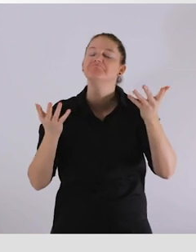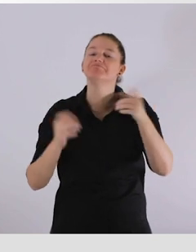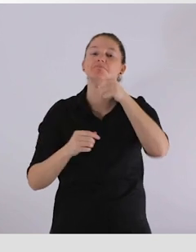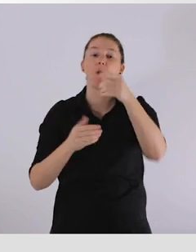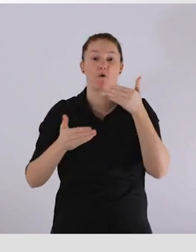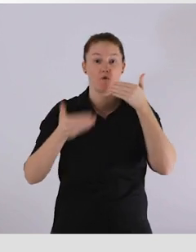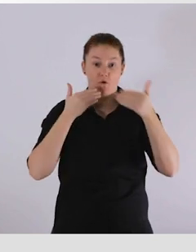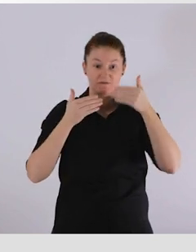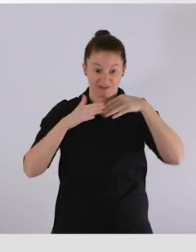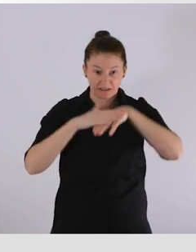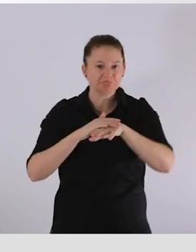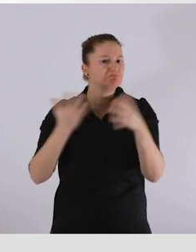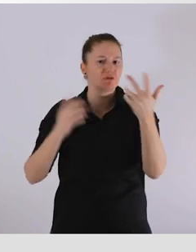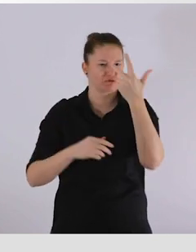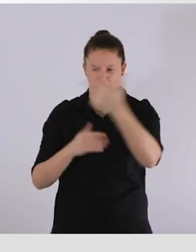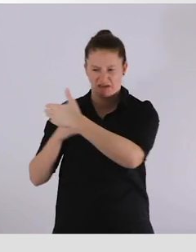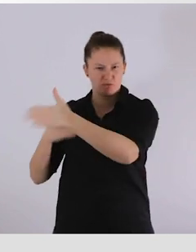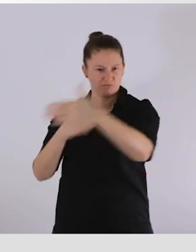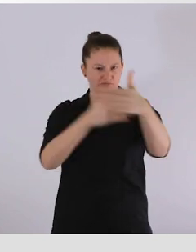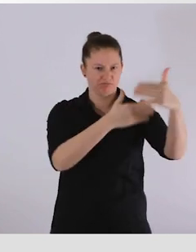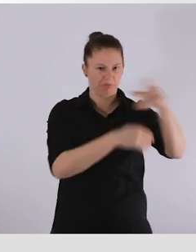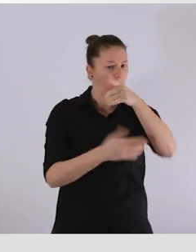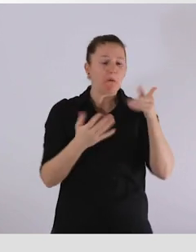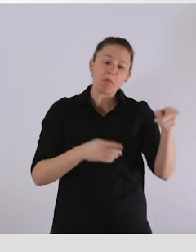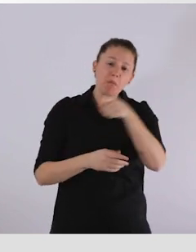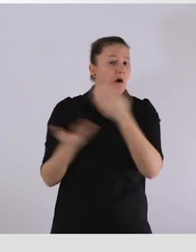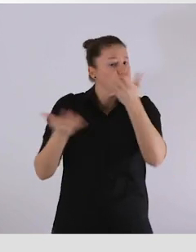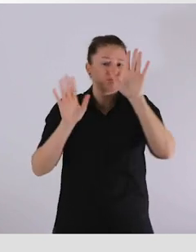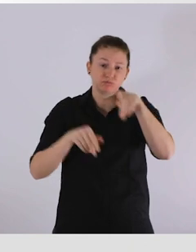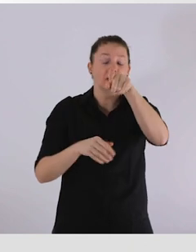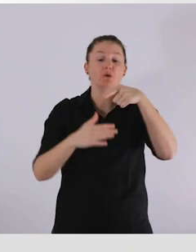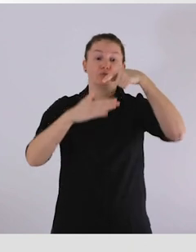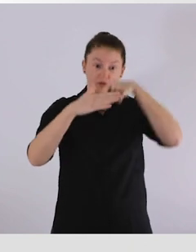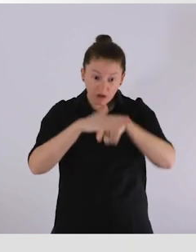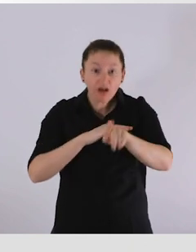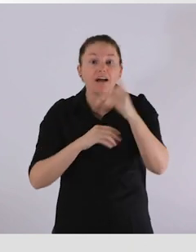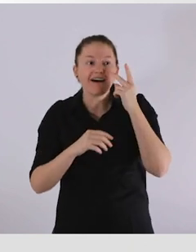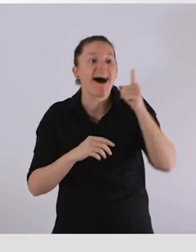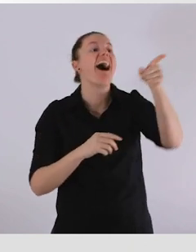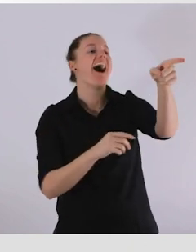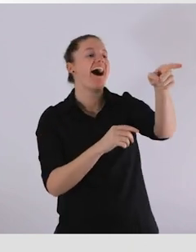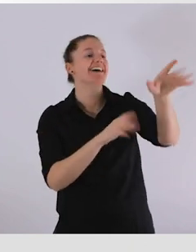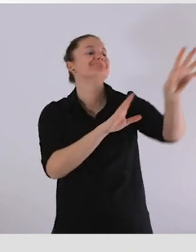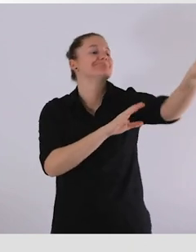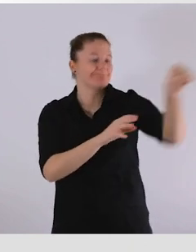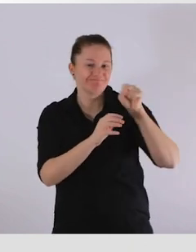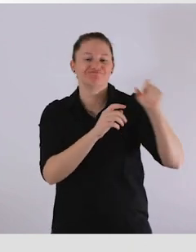on stage